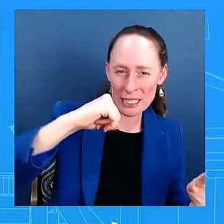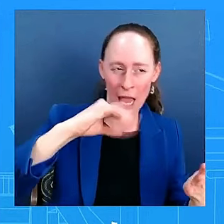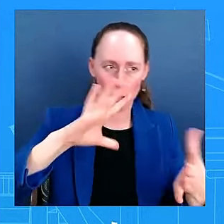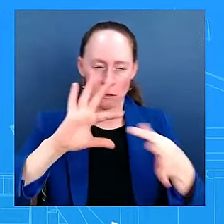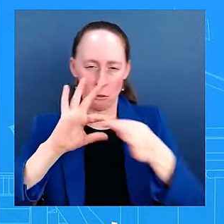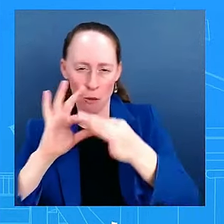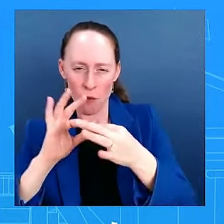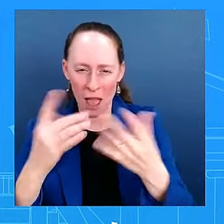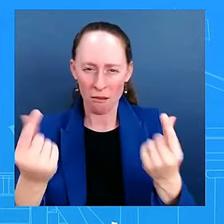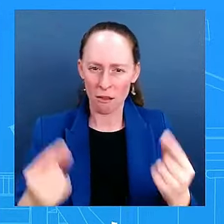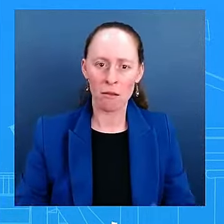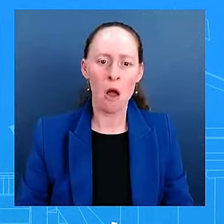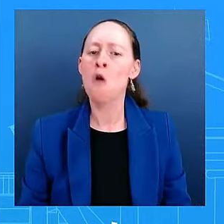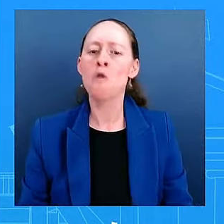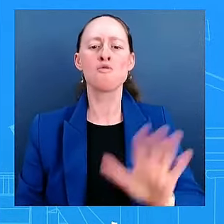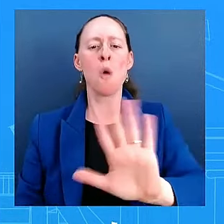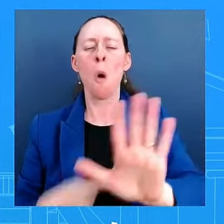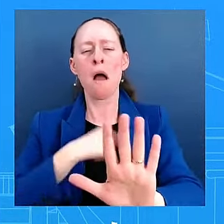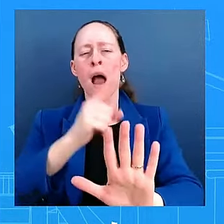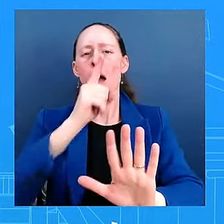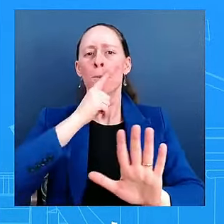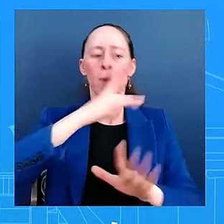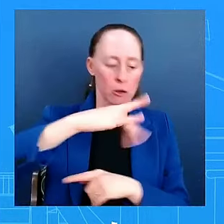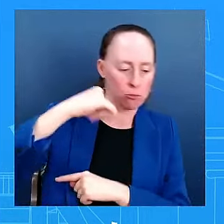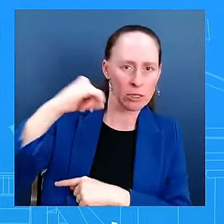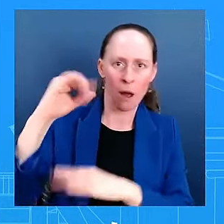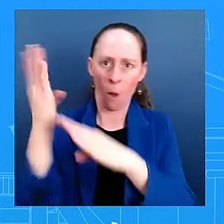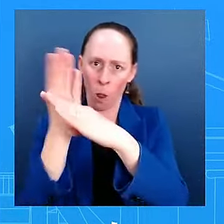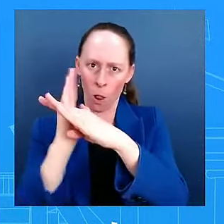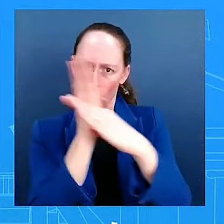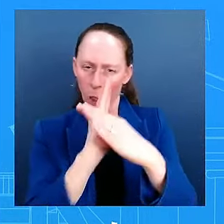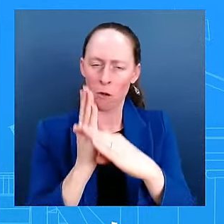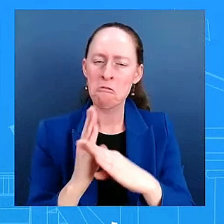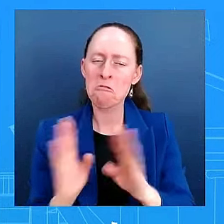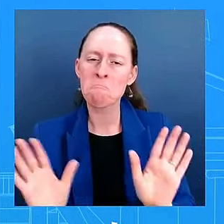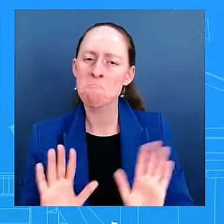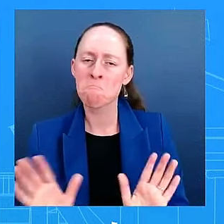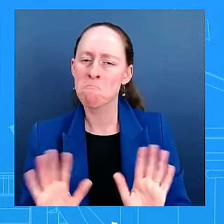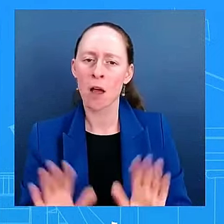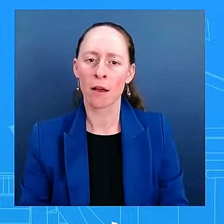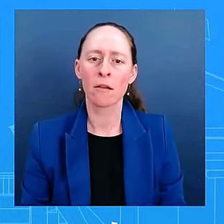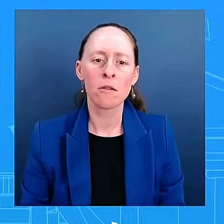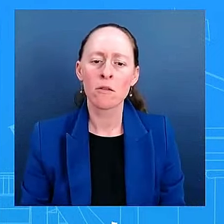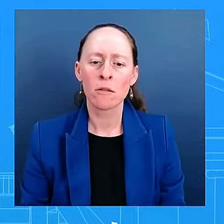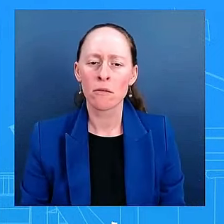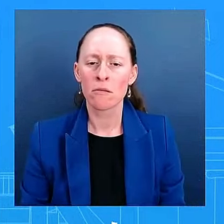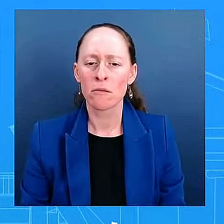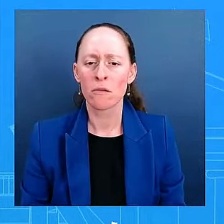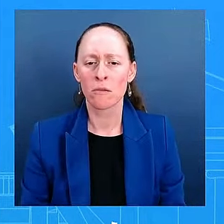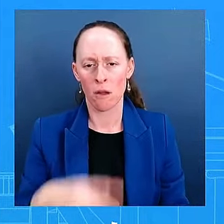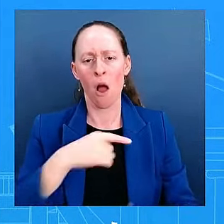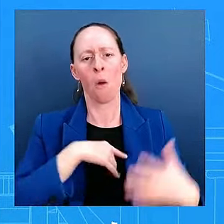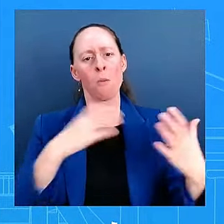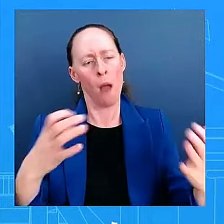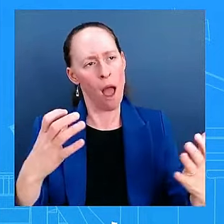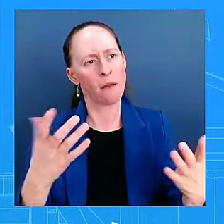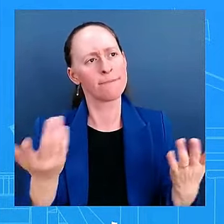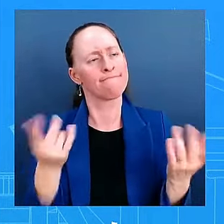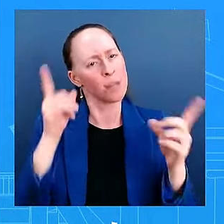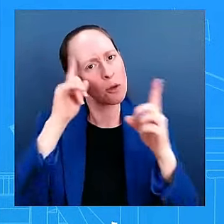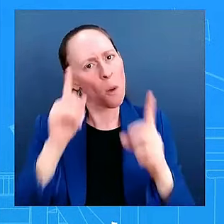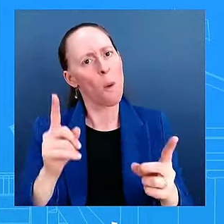transition. We want an effective, efficient transition. That's what we're saying. And that's in the president's administration.